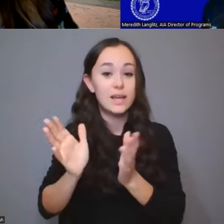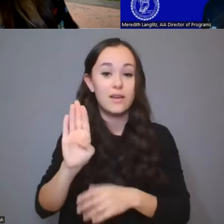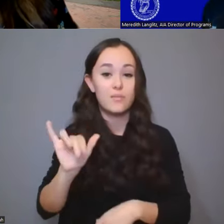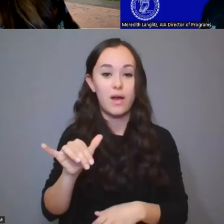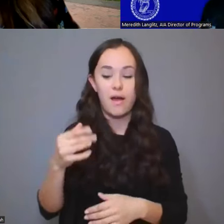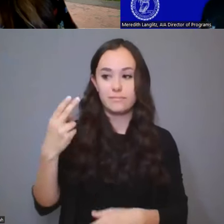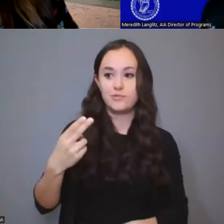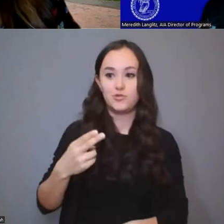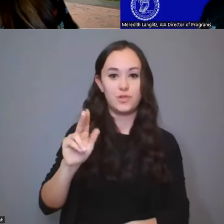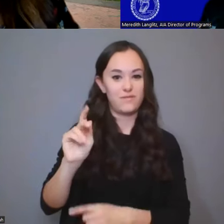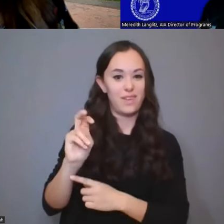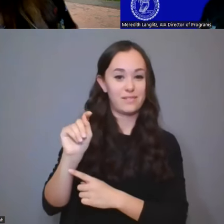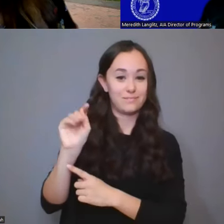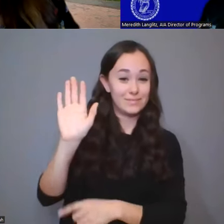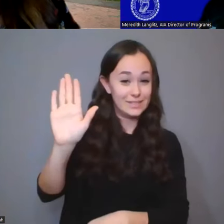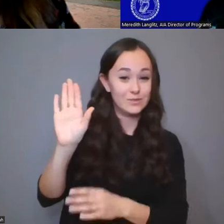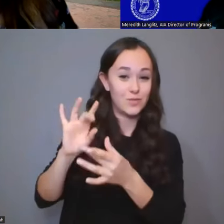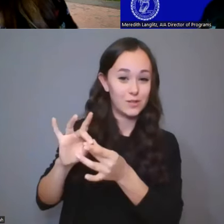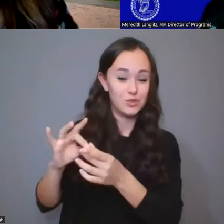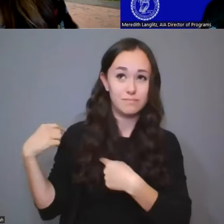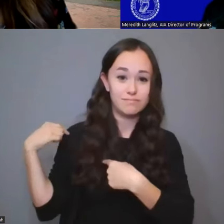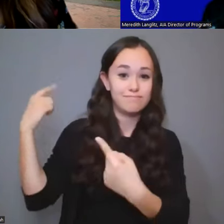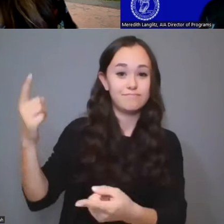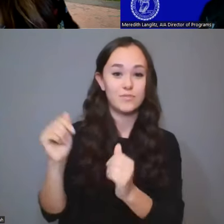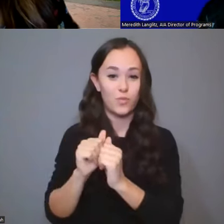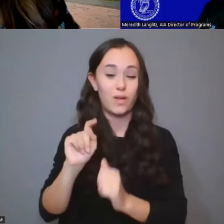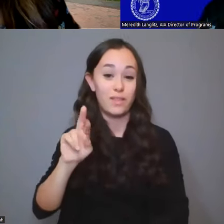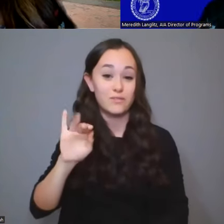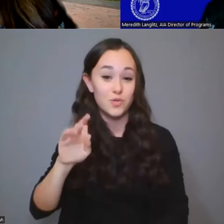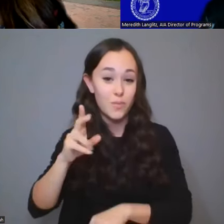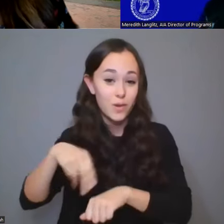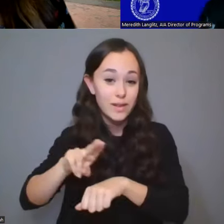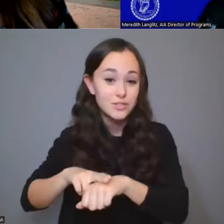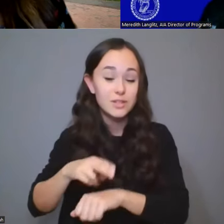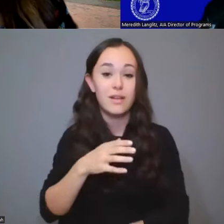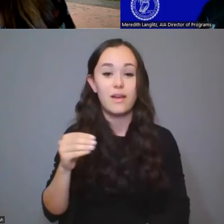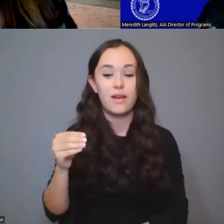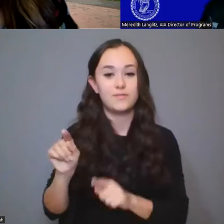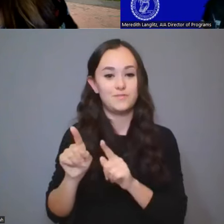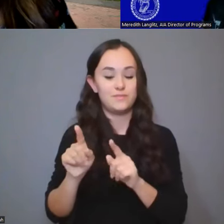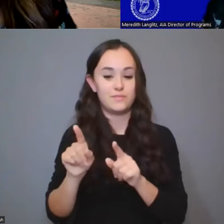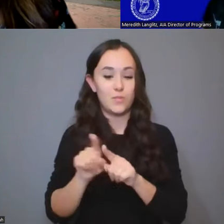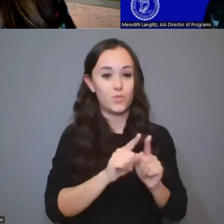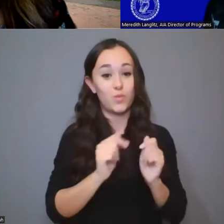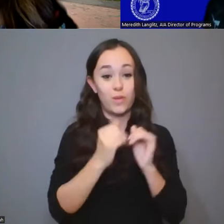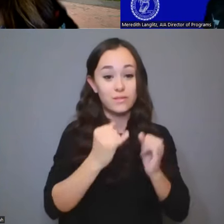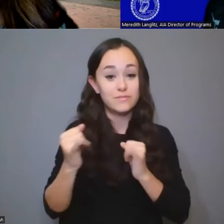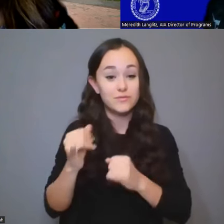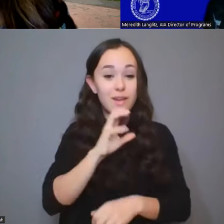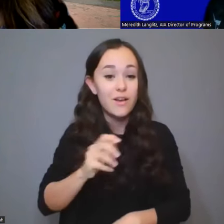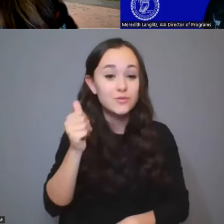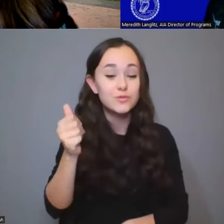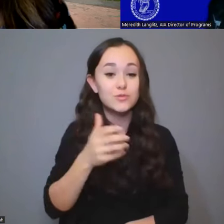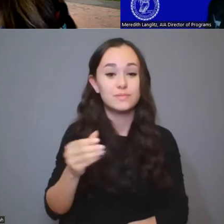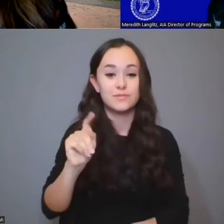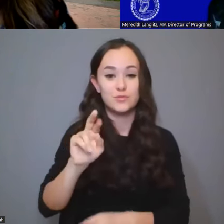Kent had cultivated within to, you know, the tribal nation itself, as well as with individual elders and tribal historians within